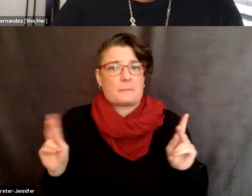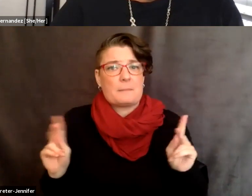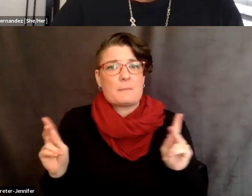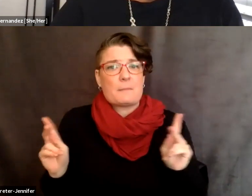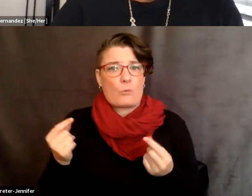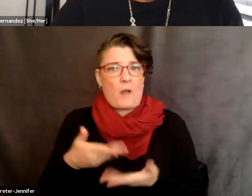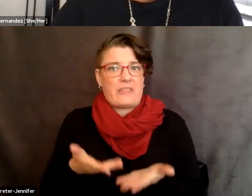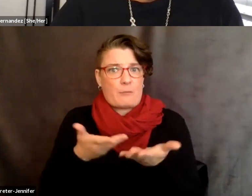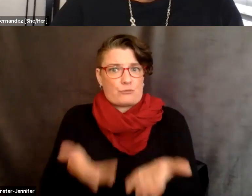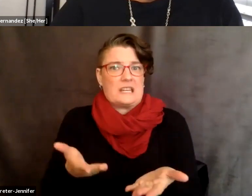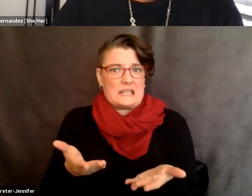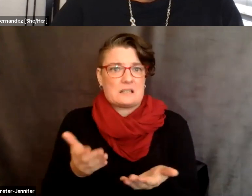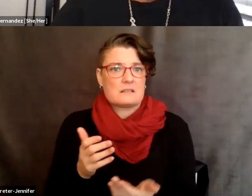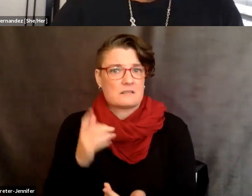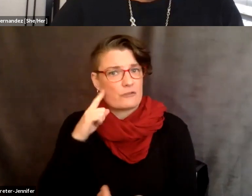to the table for this.